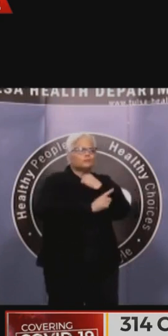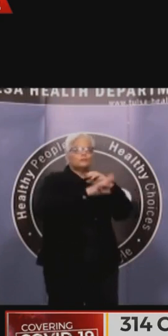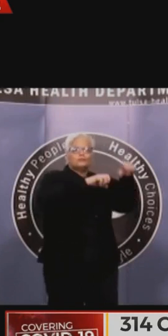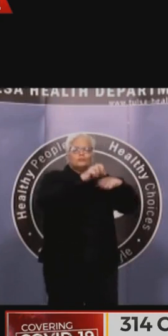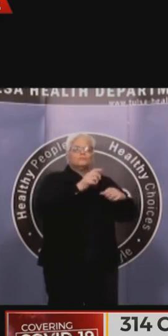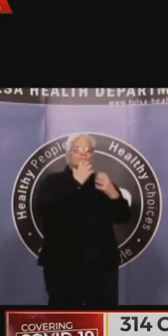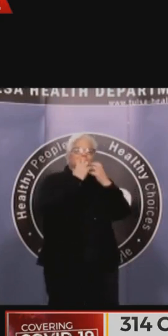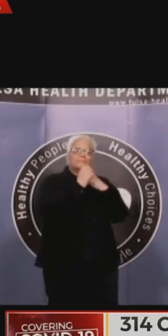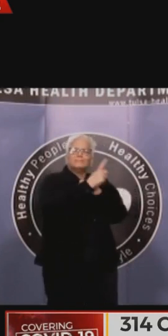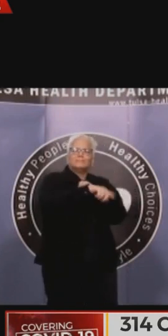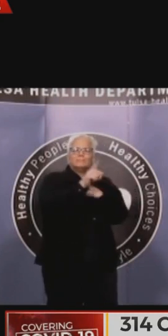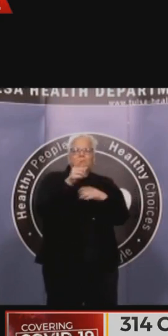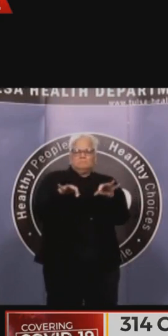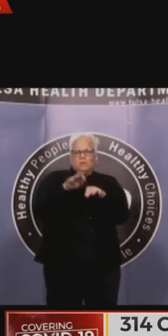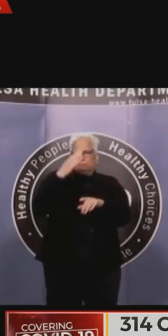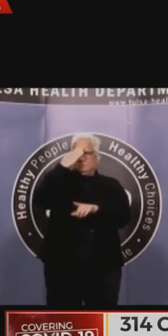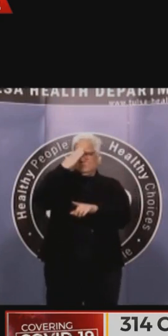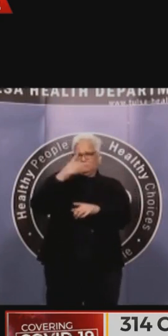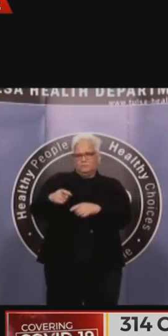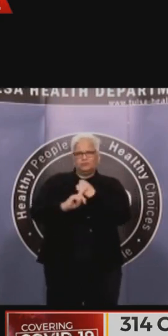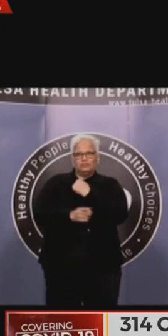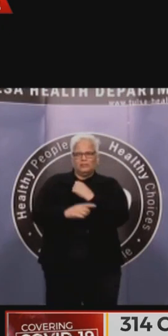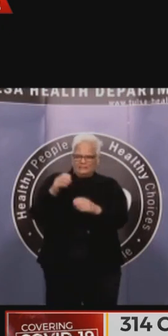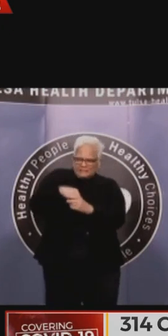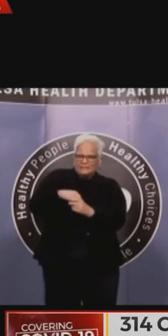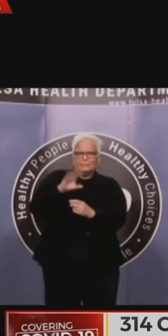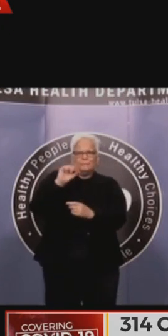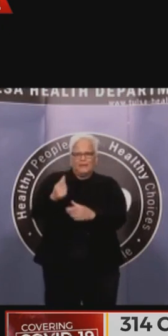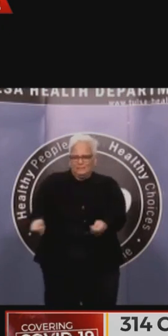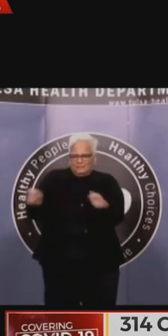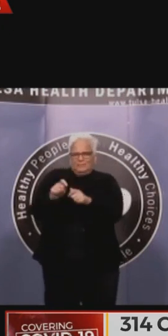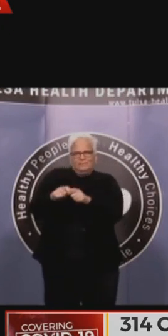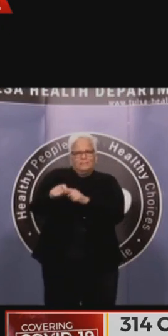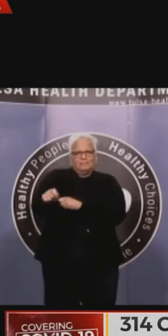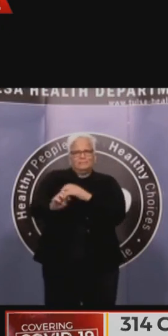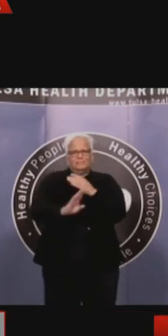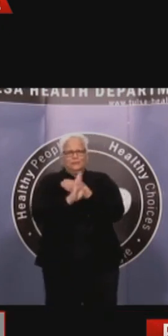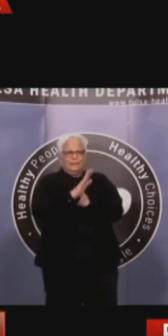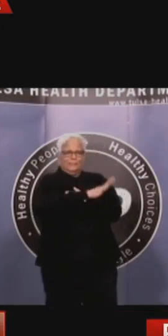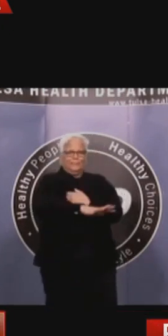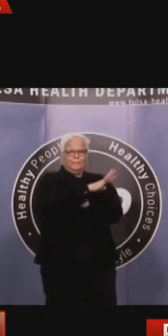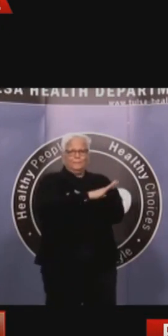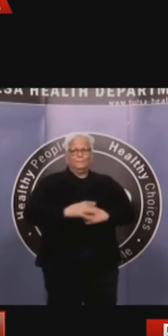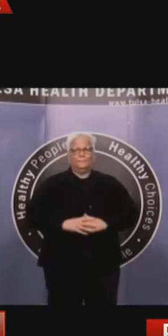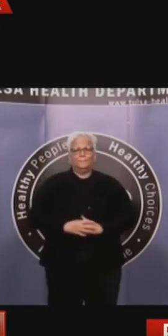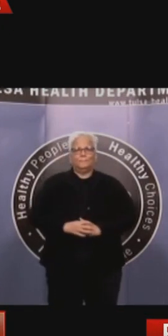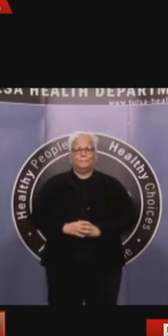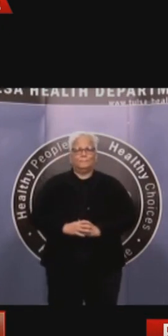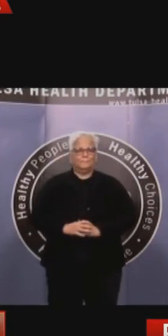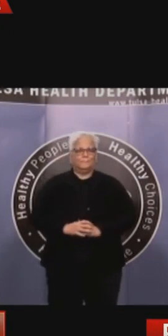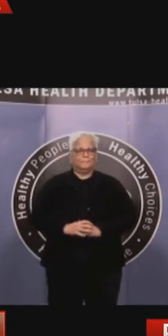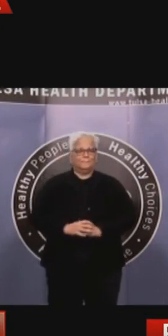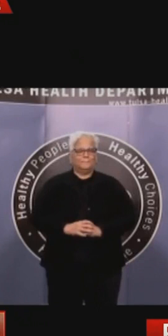to complete. I did it online in the midst of responding to all this, and it took me 10 minutes to do for a family of four. It's very quick.